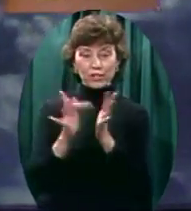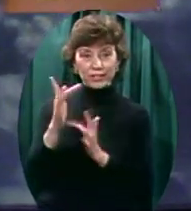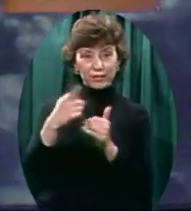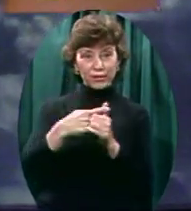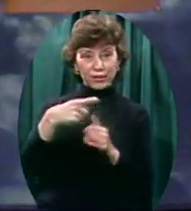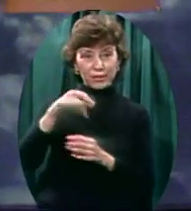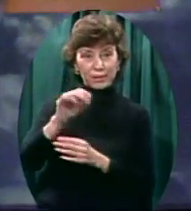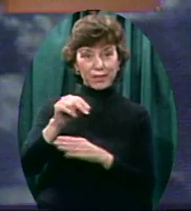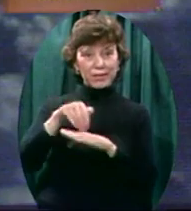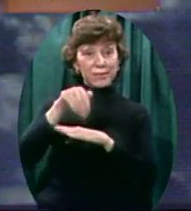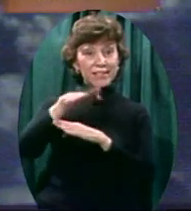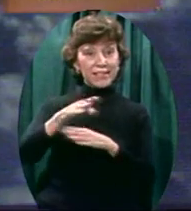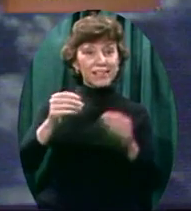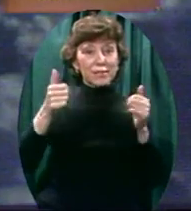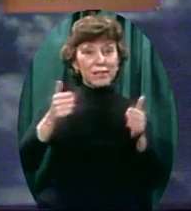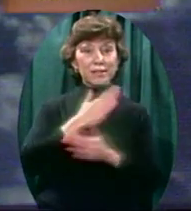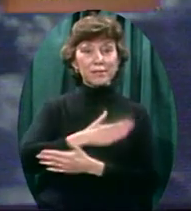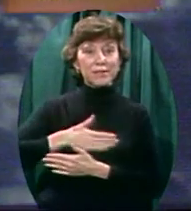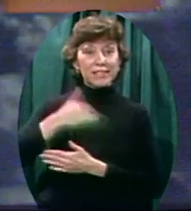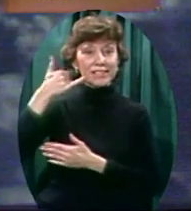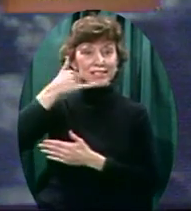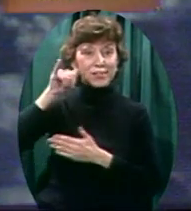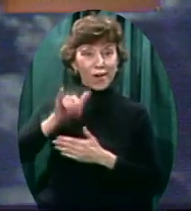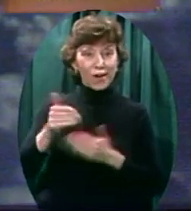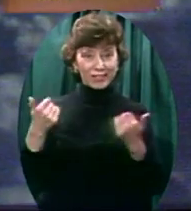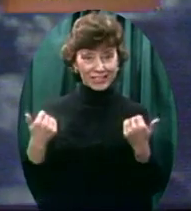immediately. So please, call now.